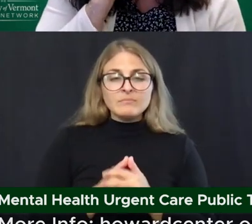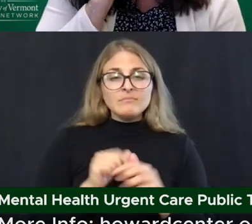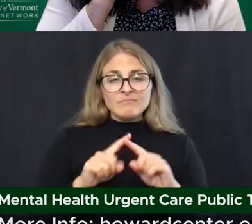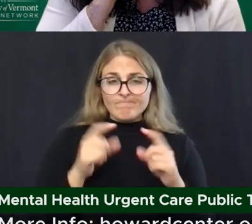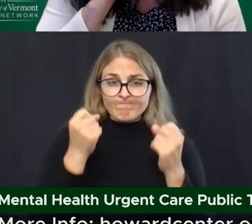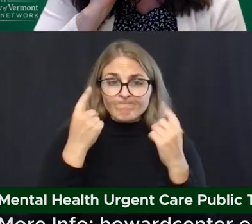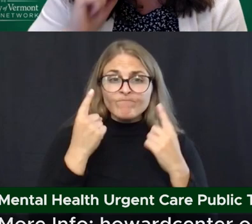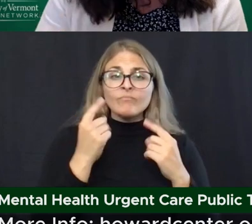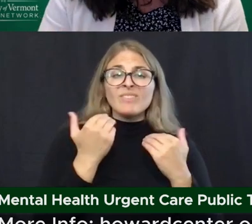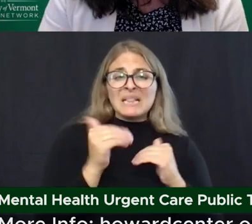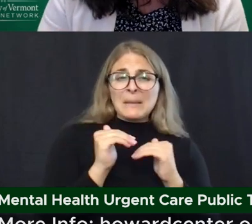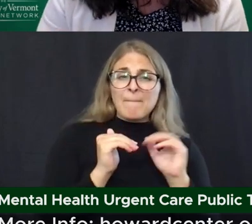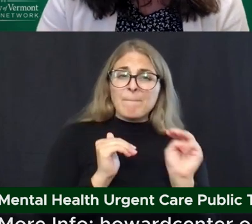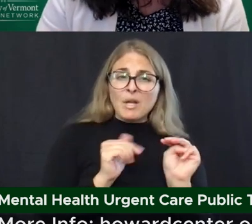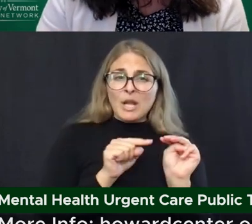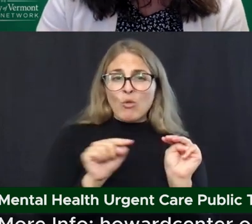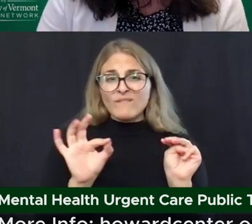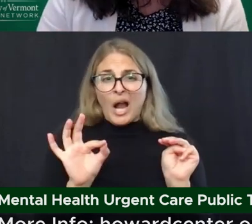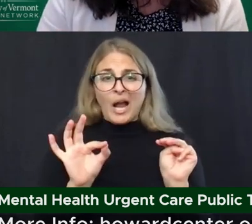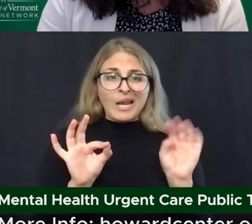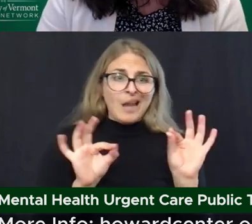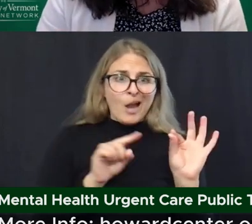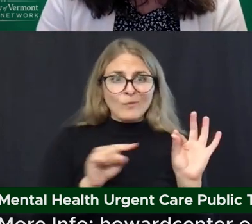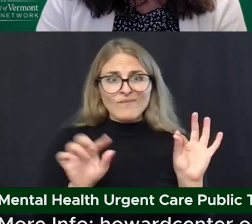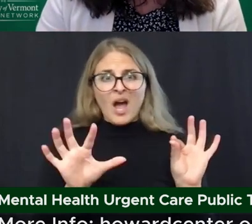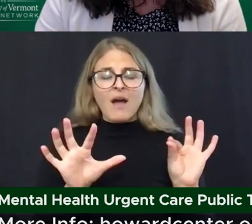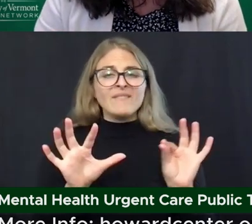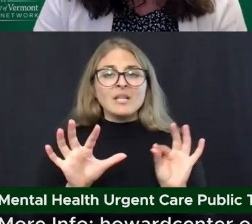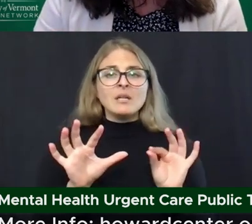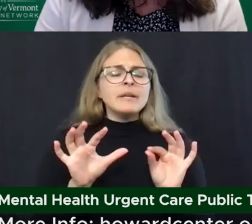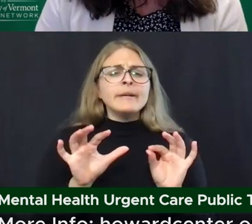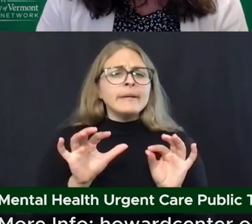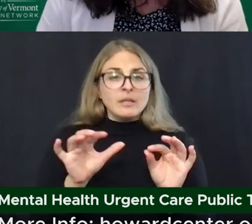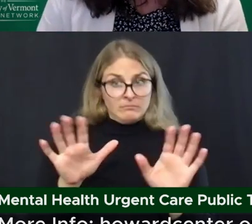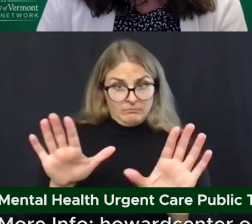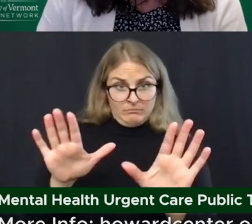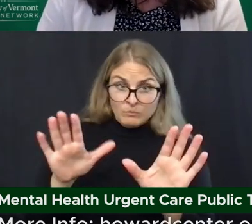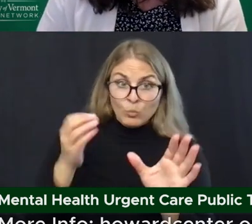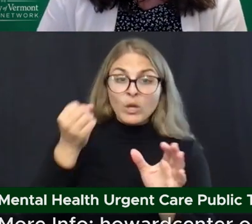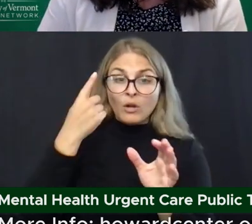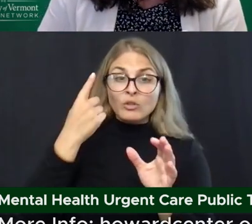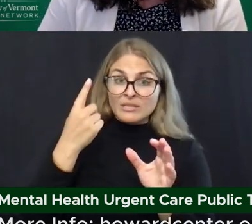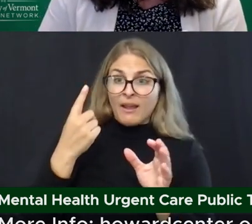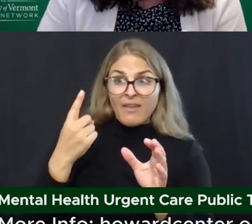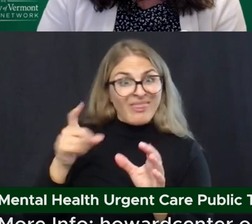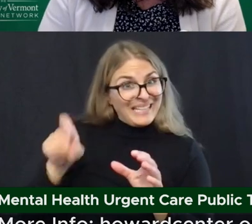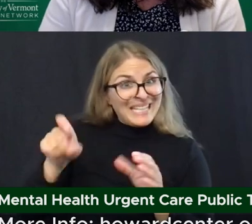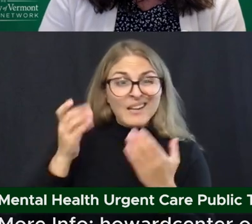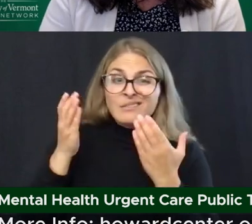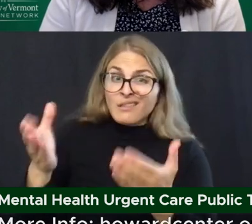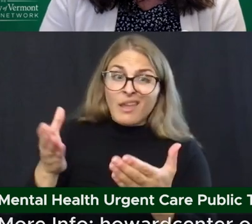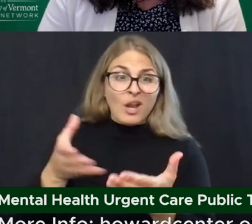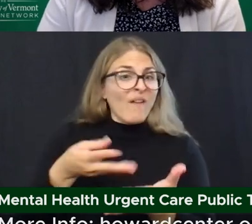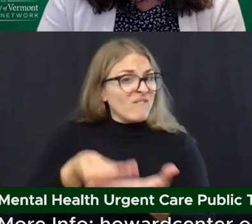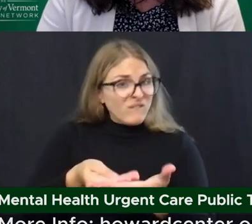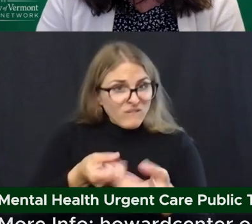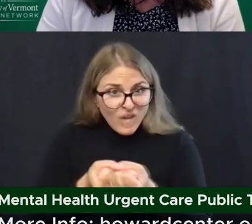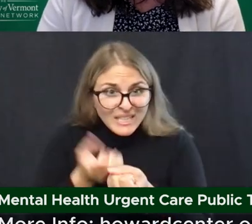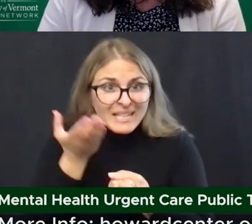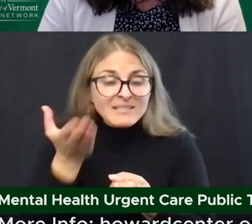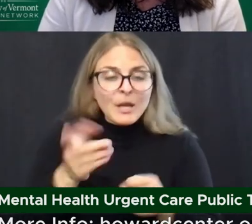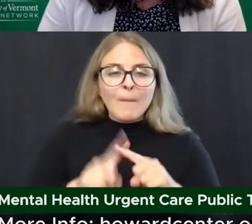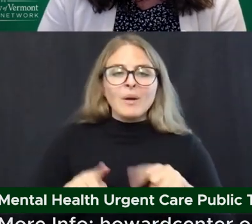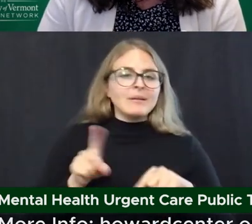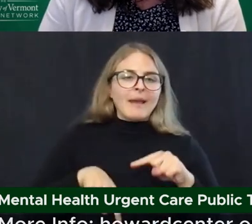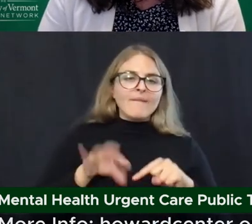Friday 9 to 5 is not about the lack of need, nor is it about funding. It's really about not having enough staff to hire to be